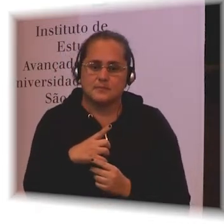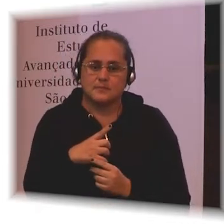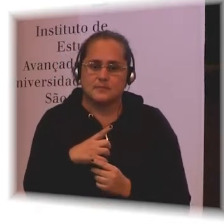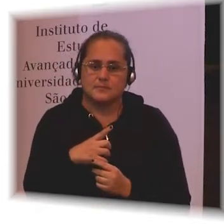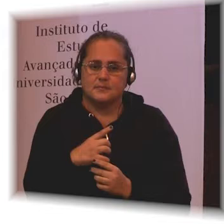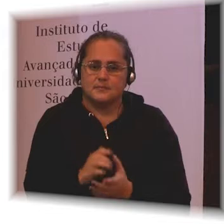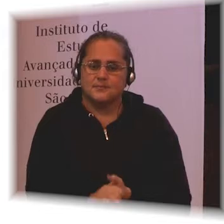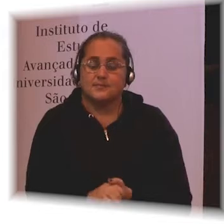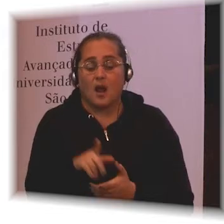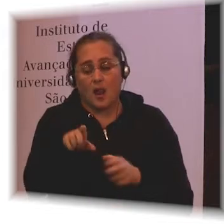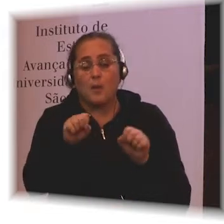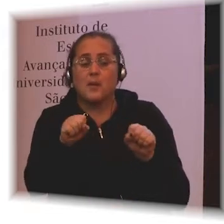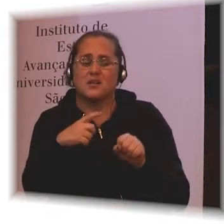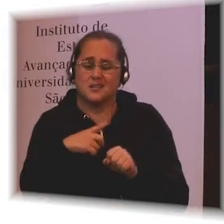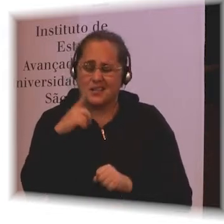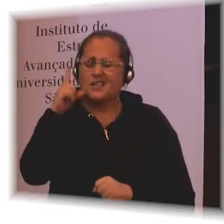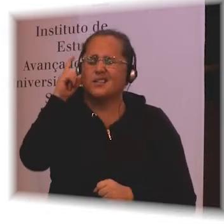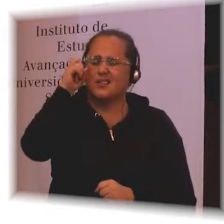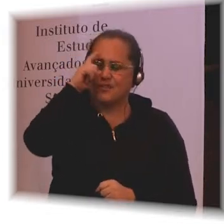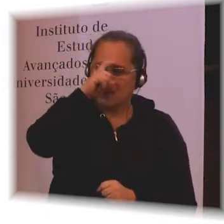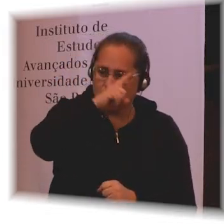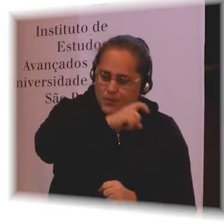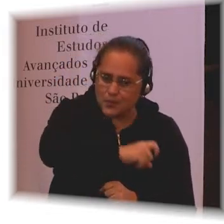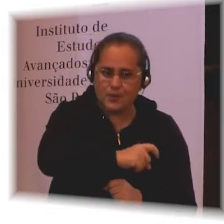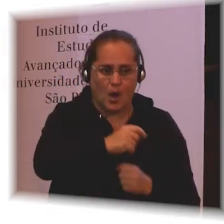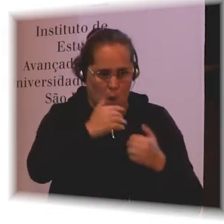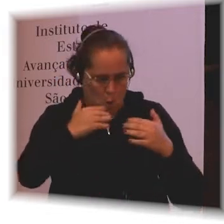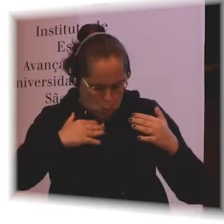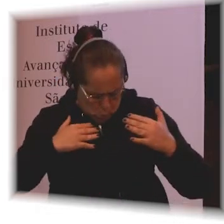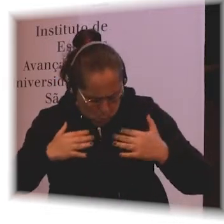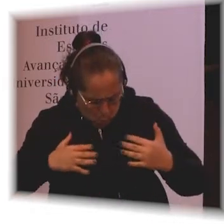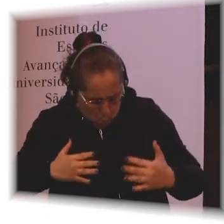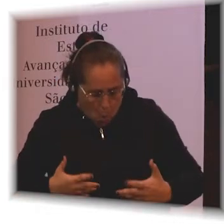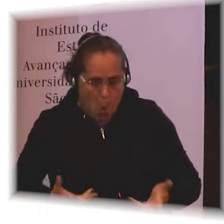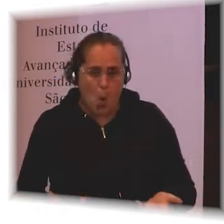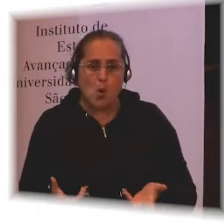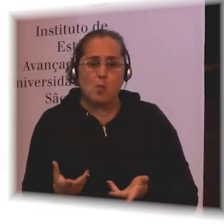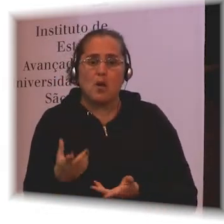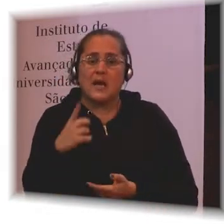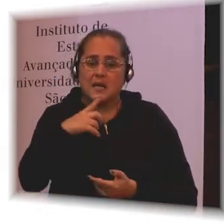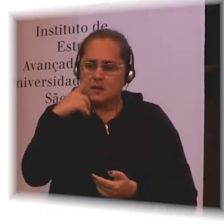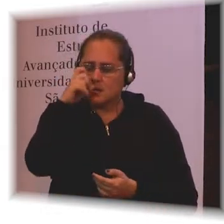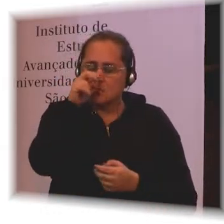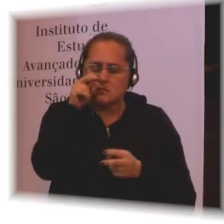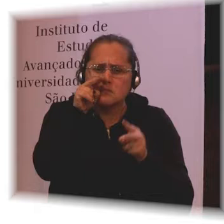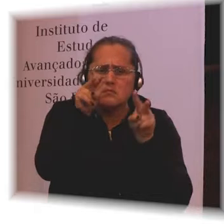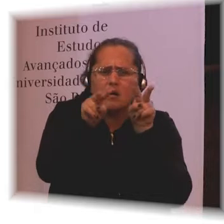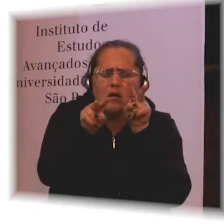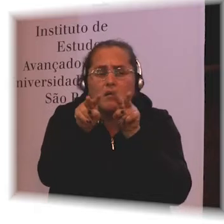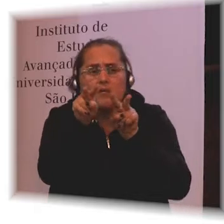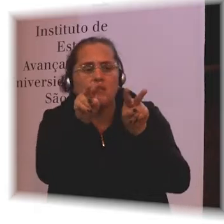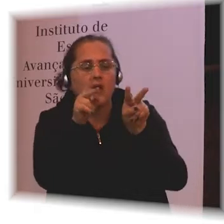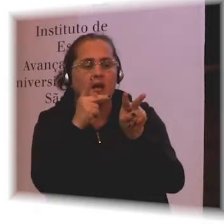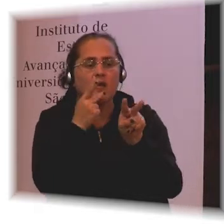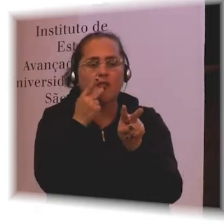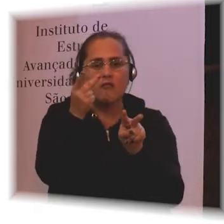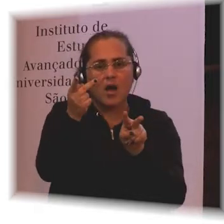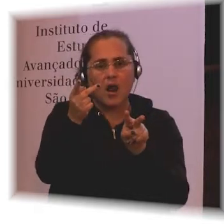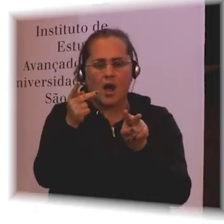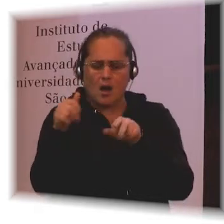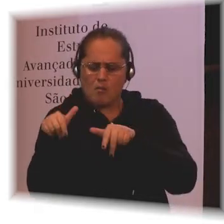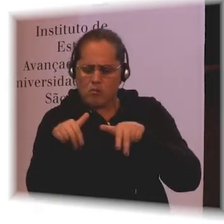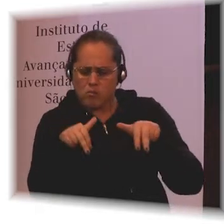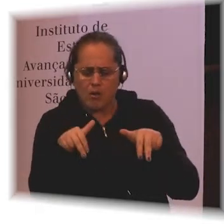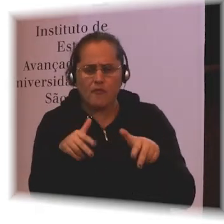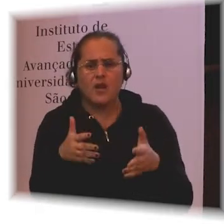structure. They may be finding it difficult to see, to hear, to speak, to move. And so this